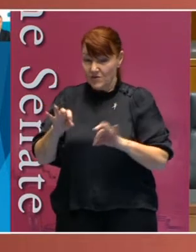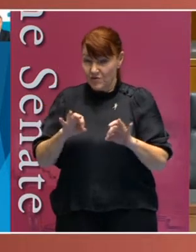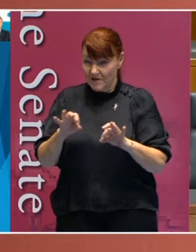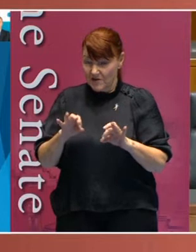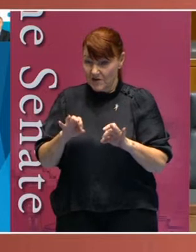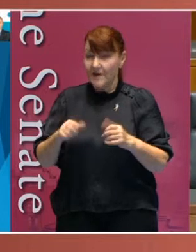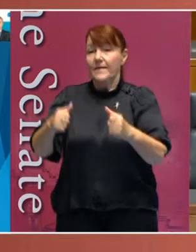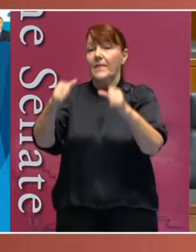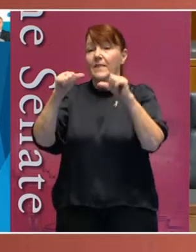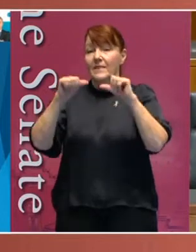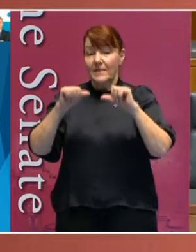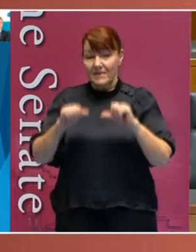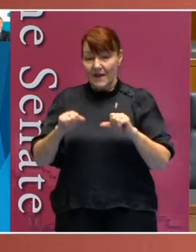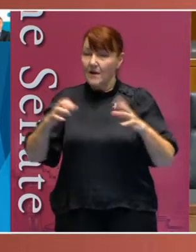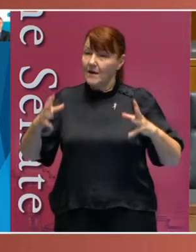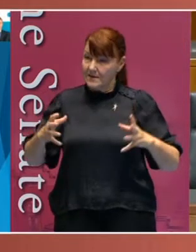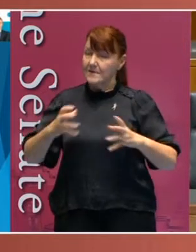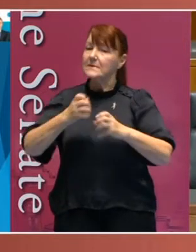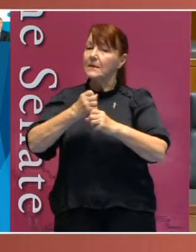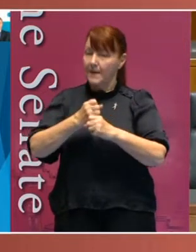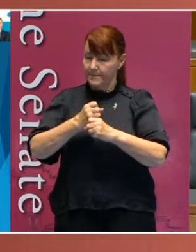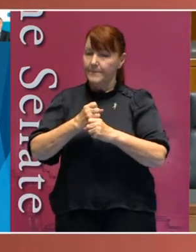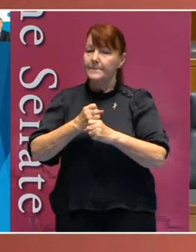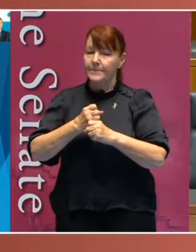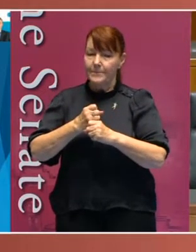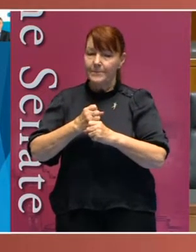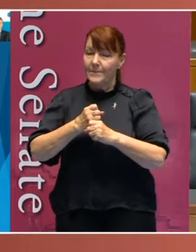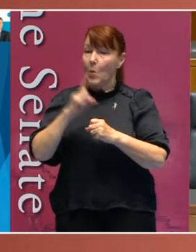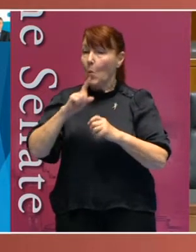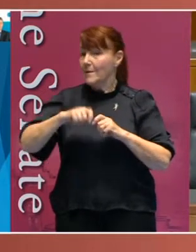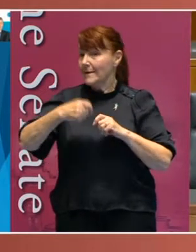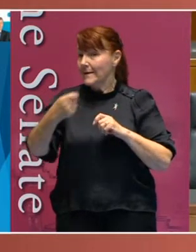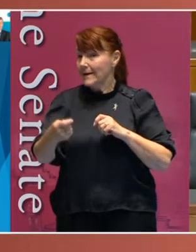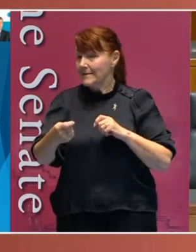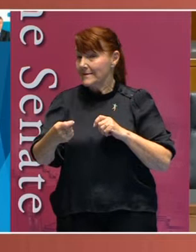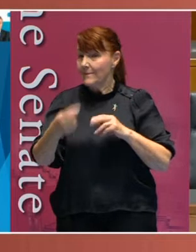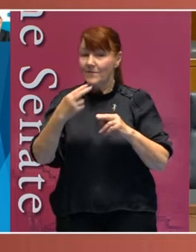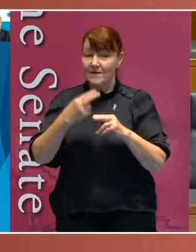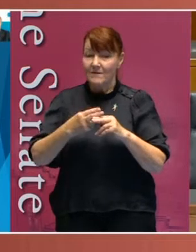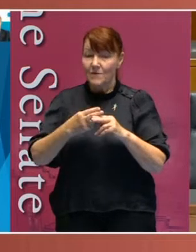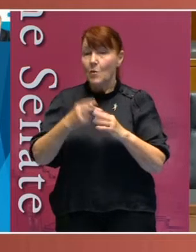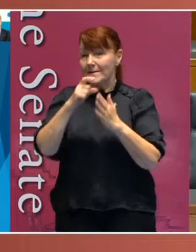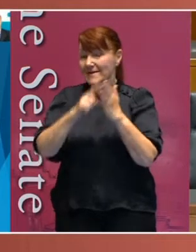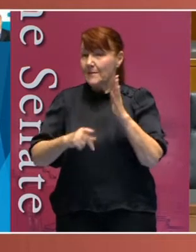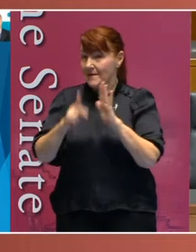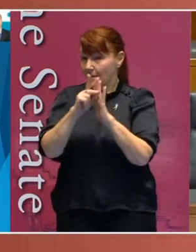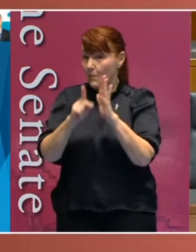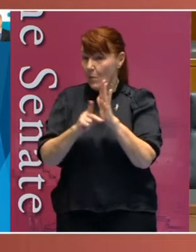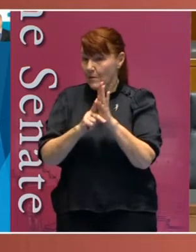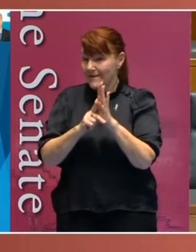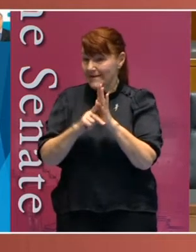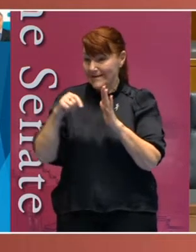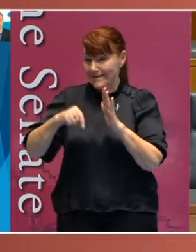can then sum up with, in a sense, where to next for disability policy in Australia.